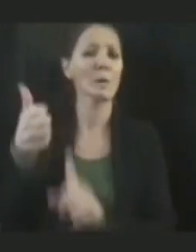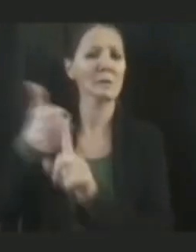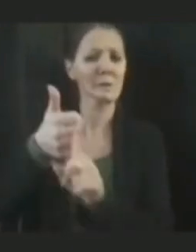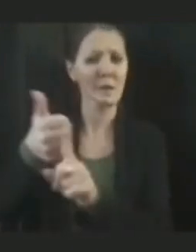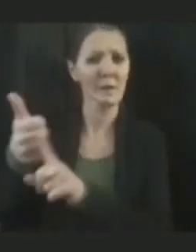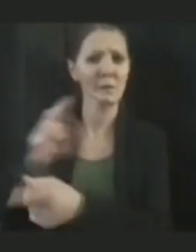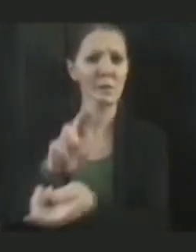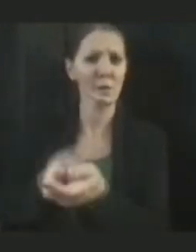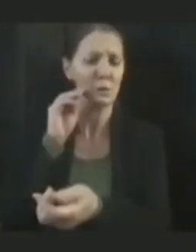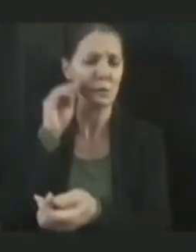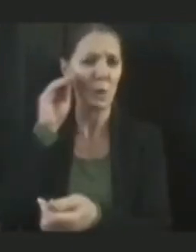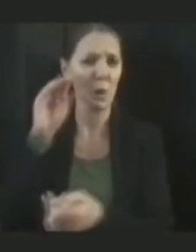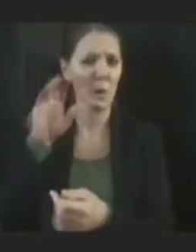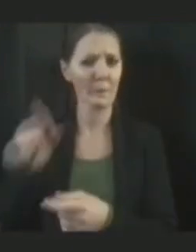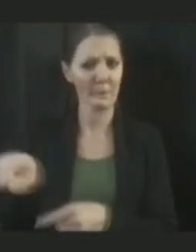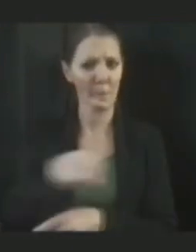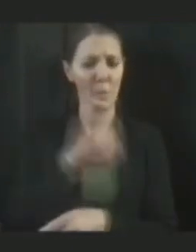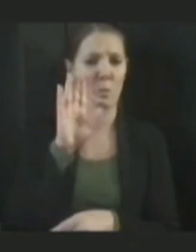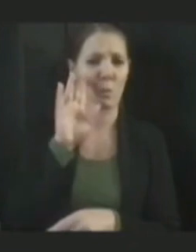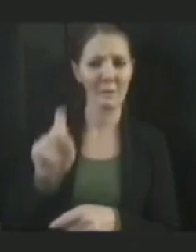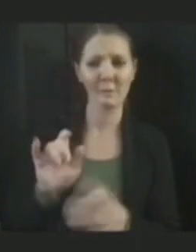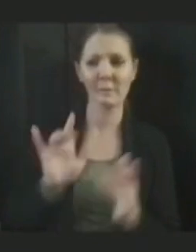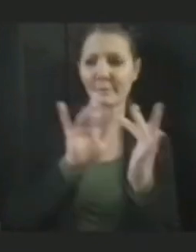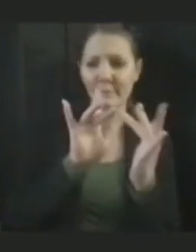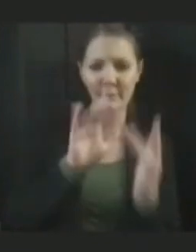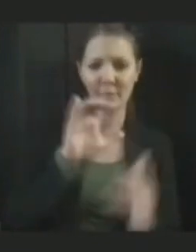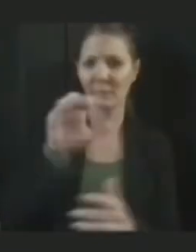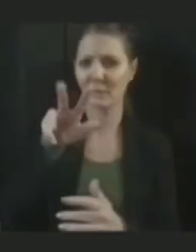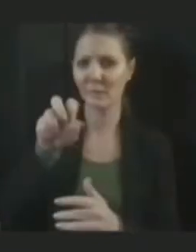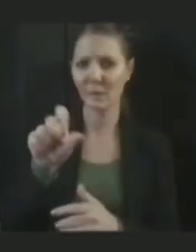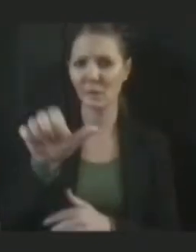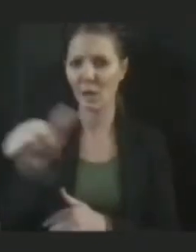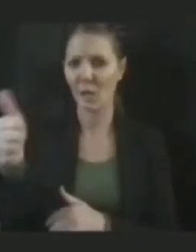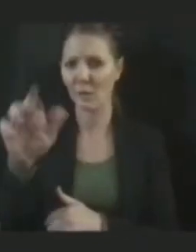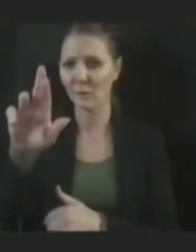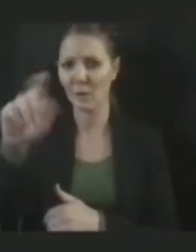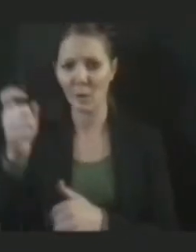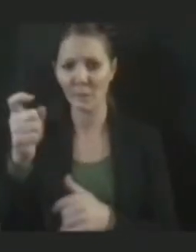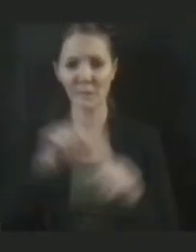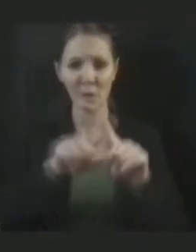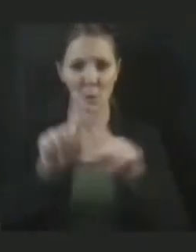link up with, say, CVS or some other pharmacy organization?